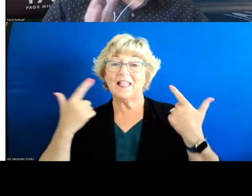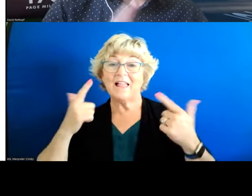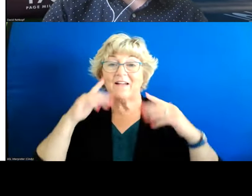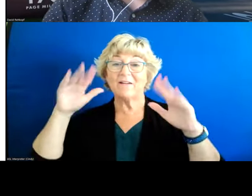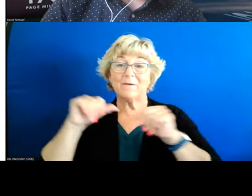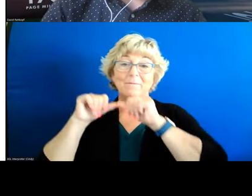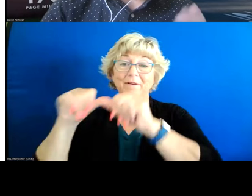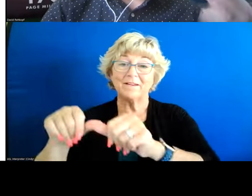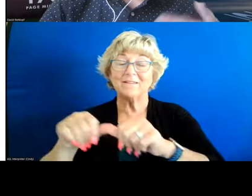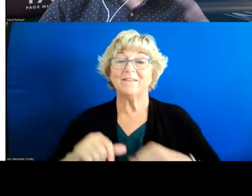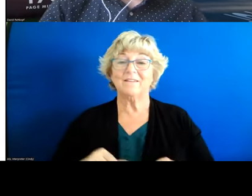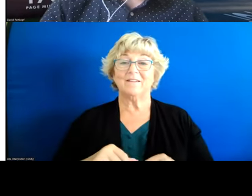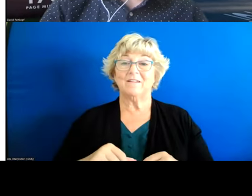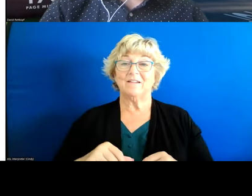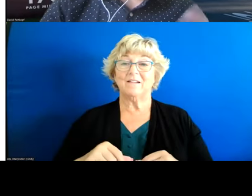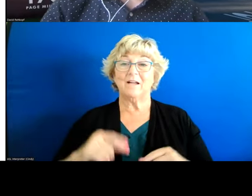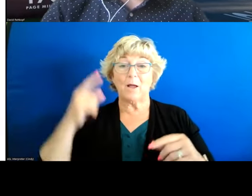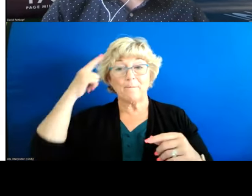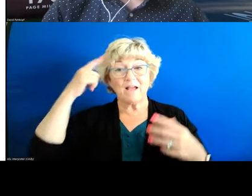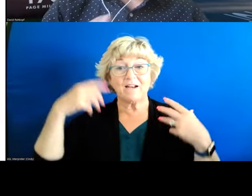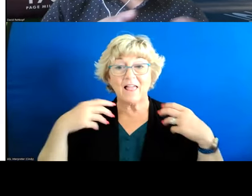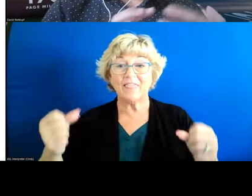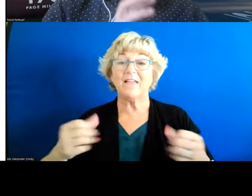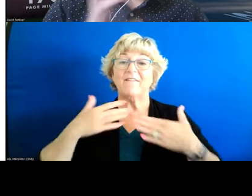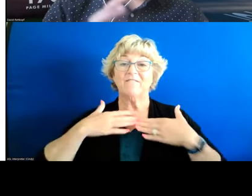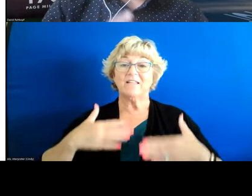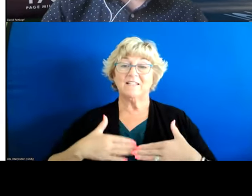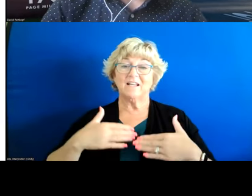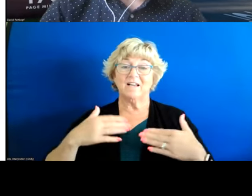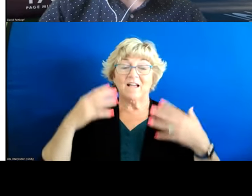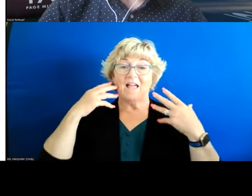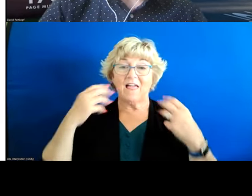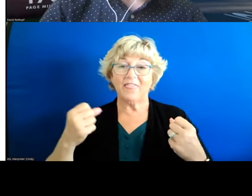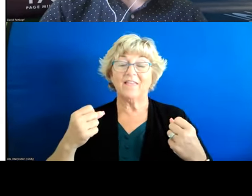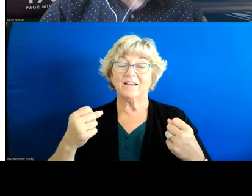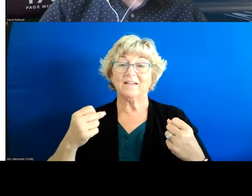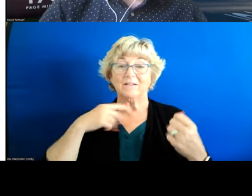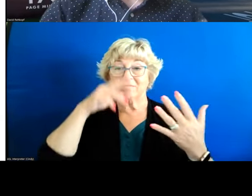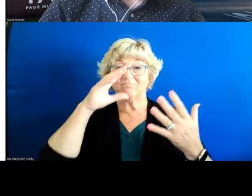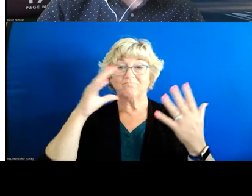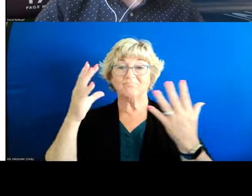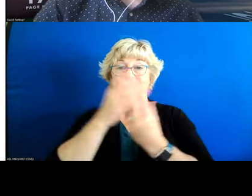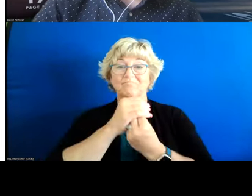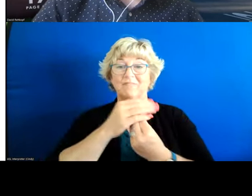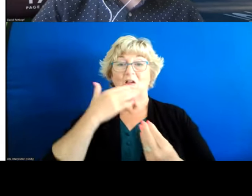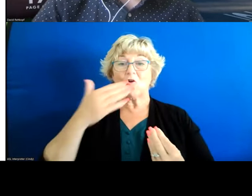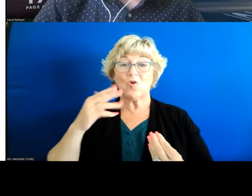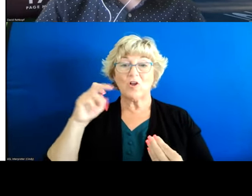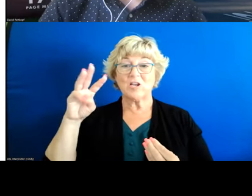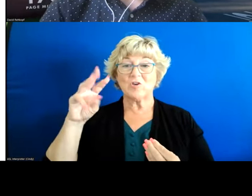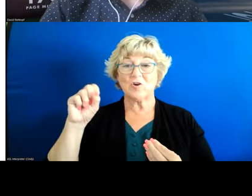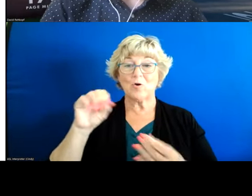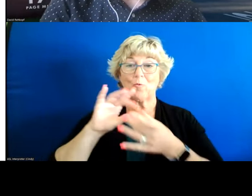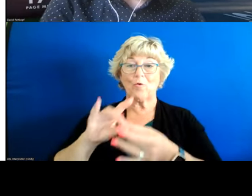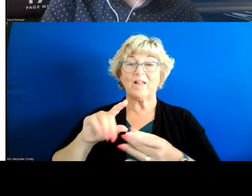across the whole population uh mental health and physical health so we did more to take all those things into account so good news from california in terms